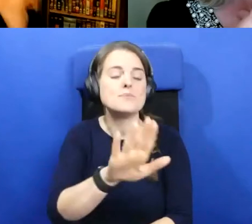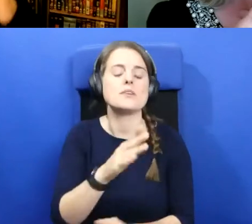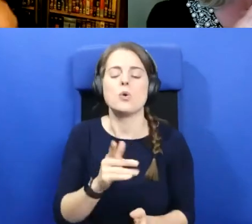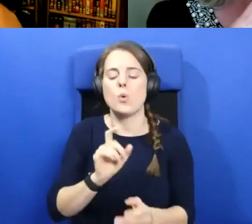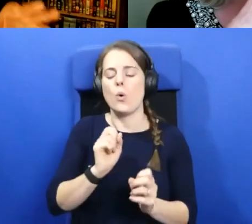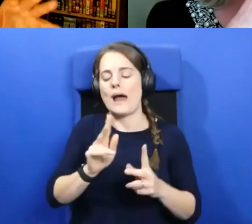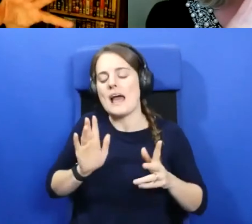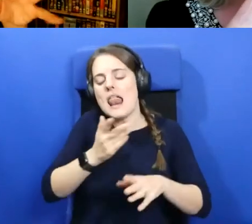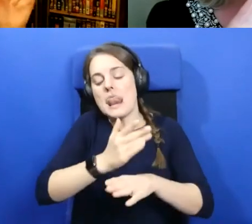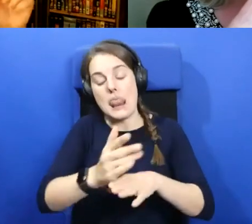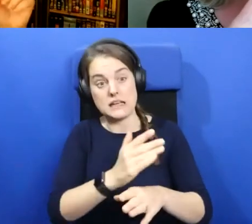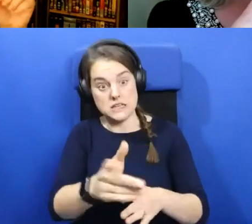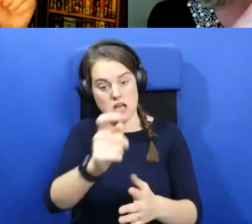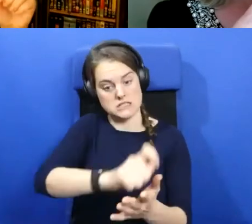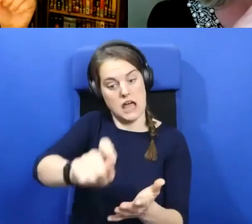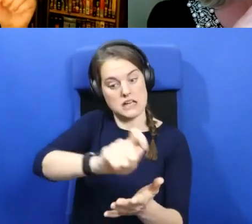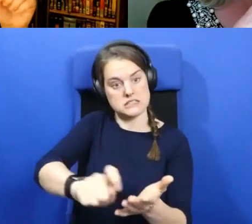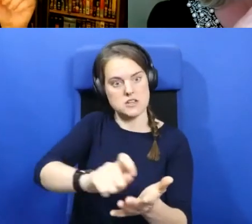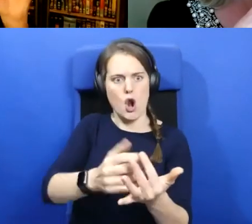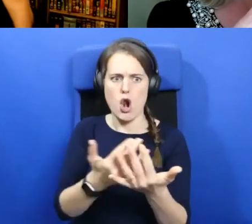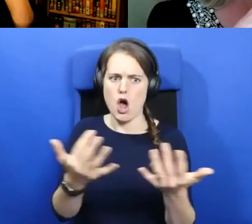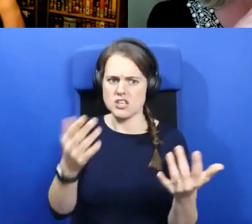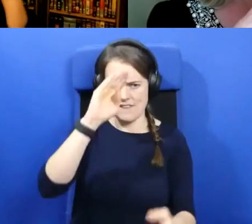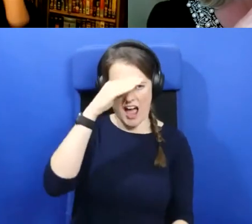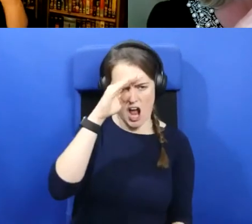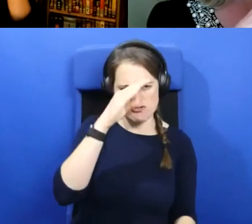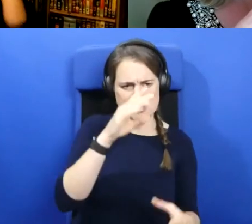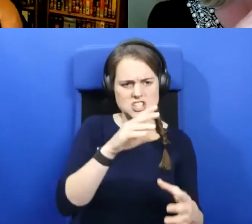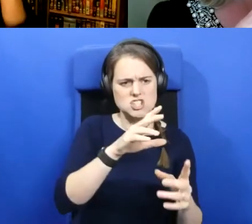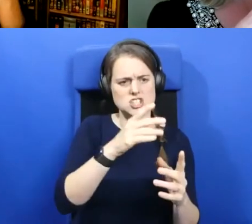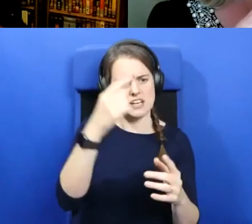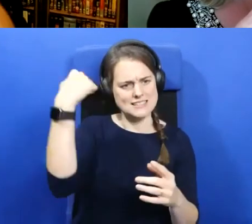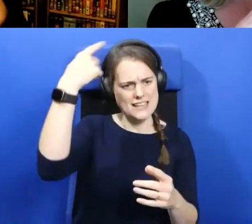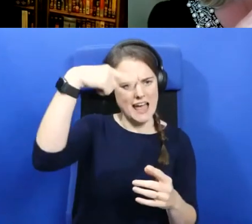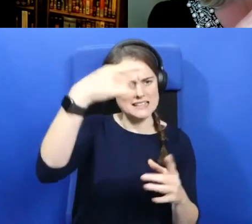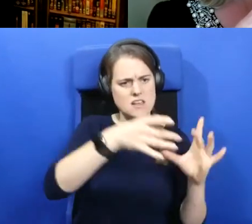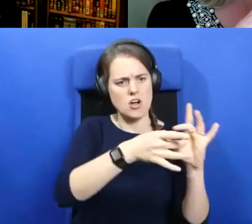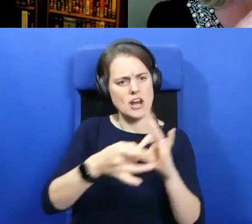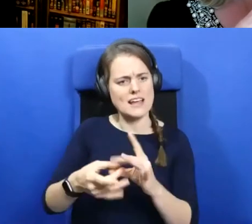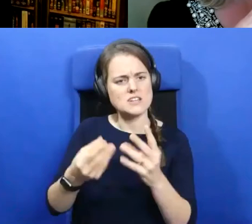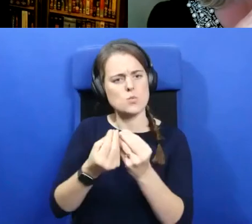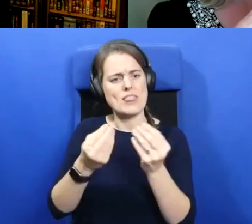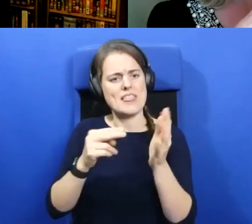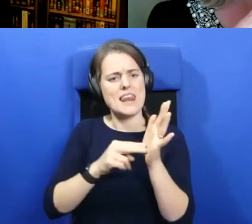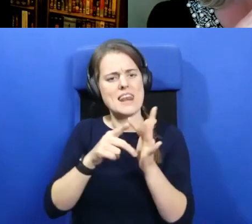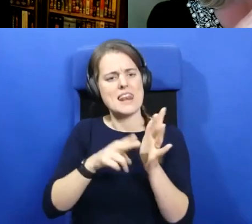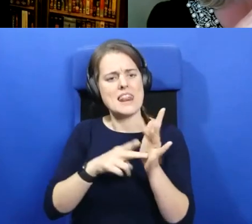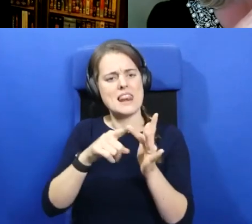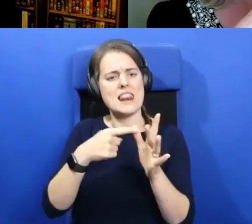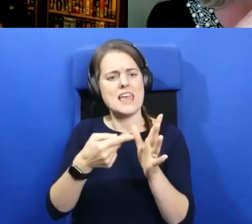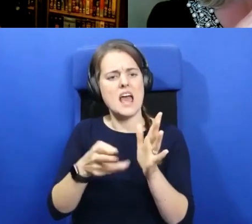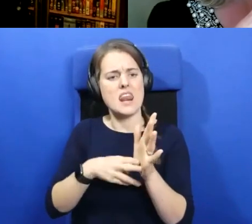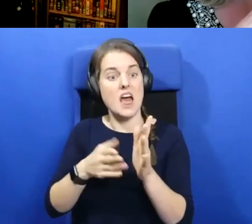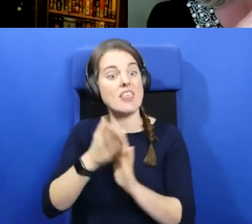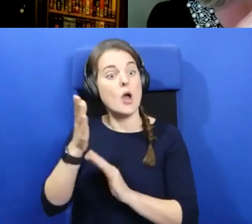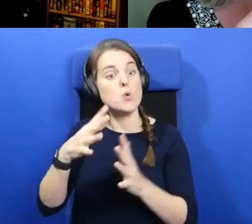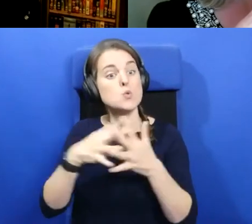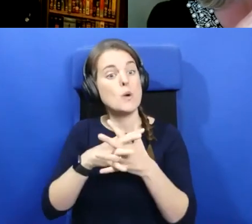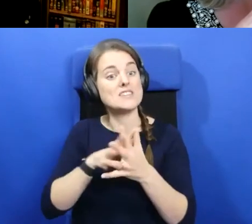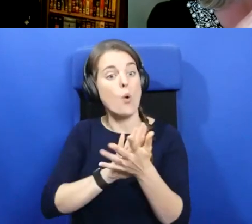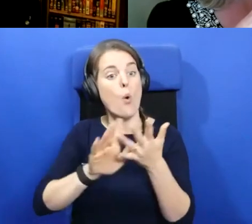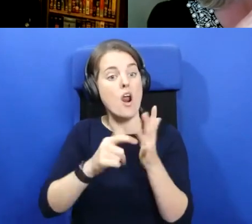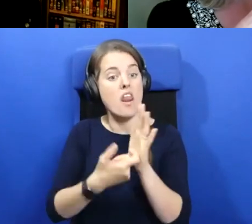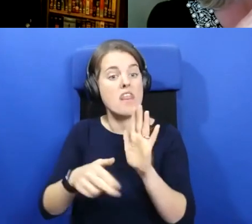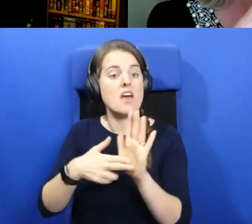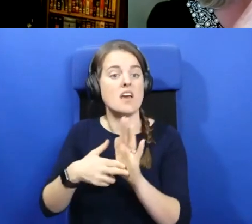a whole bunch of Irish saints are connected with Ninian, and they go up to Whithorn to get educated. It's either Ninian